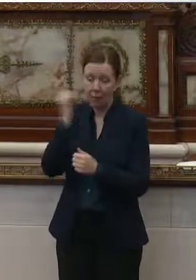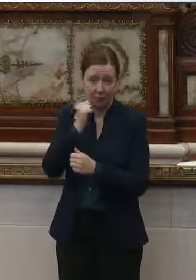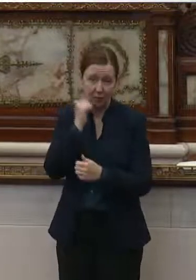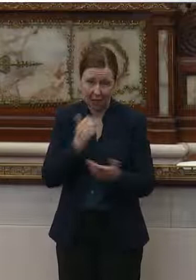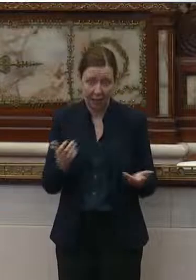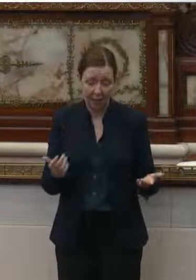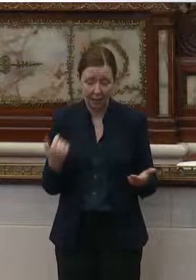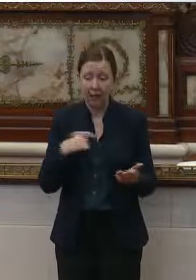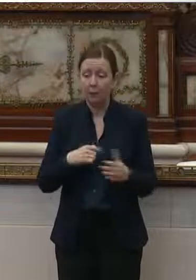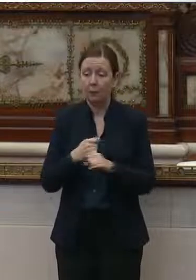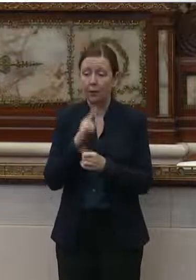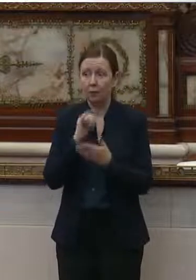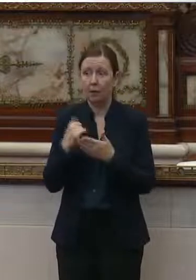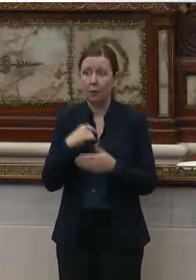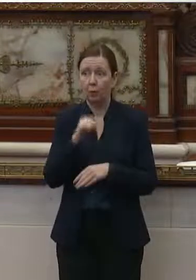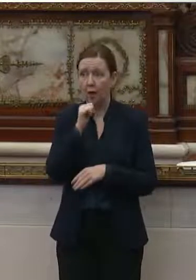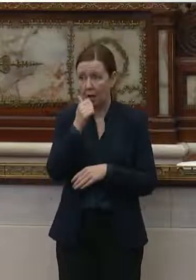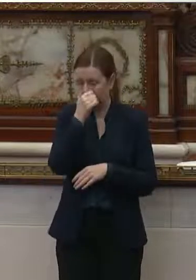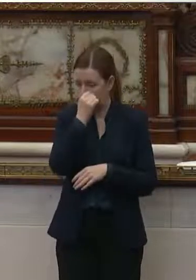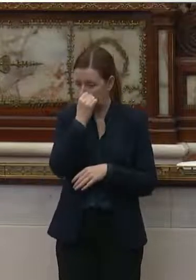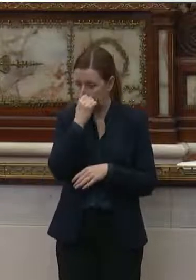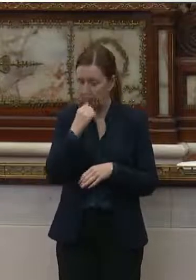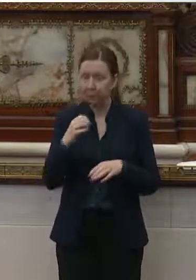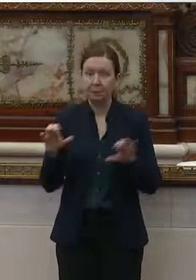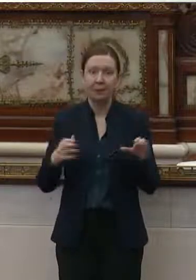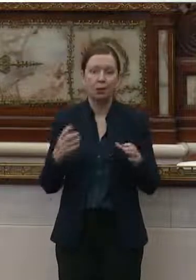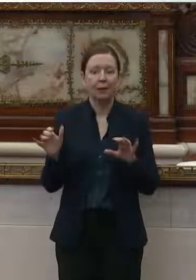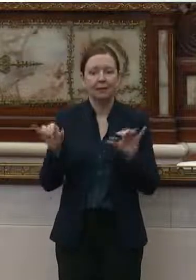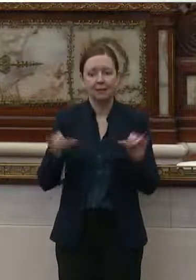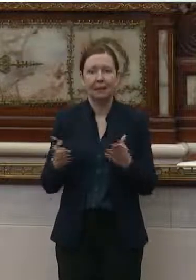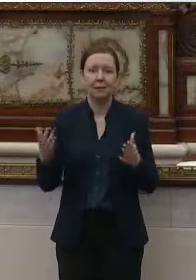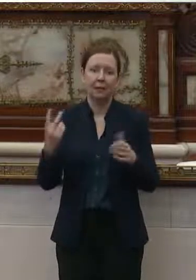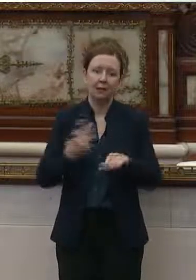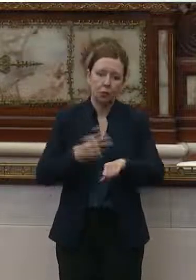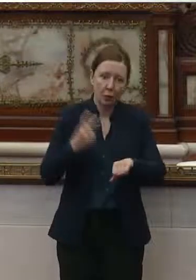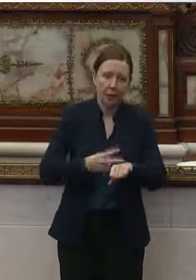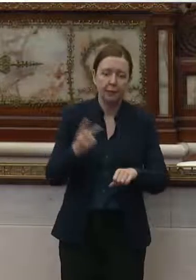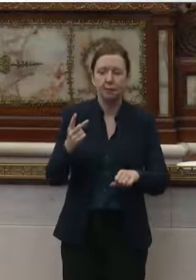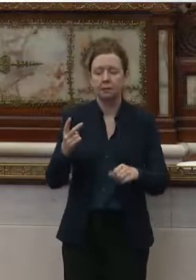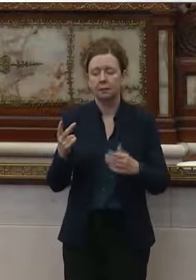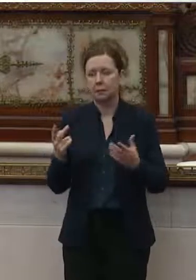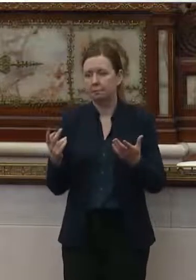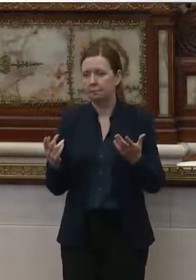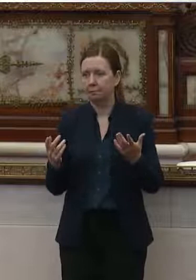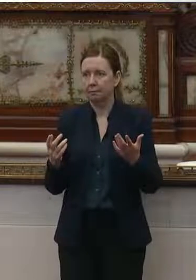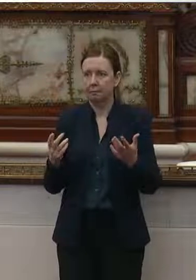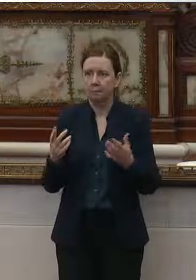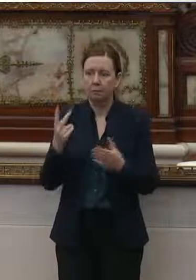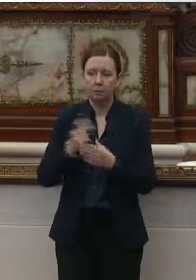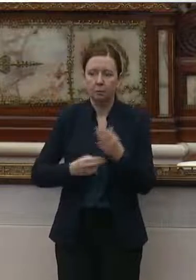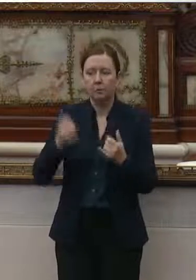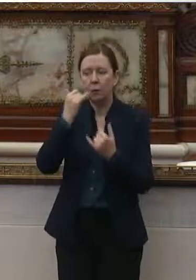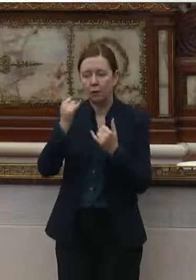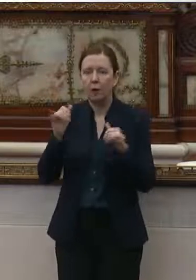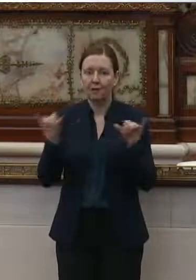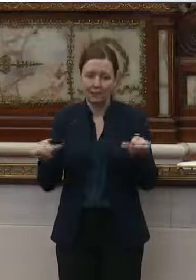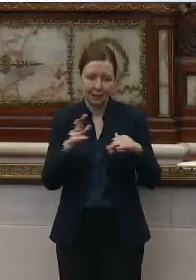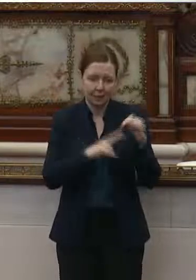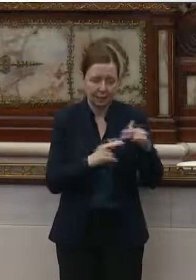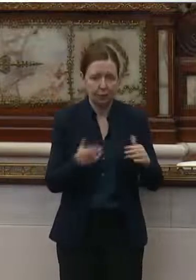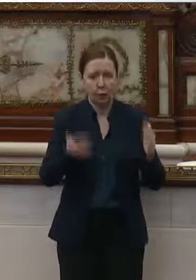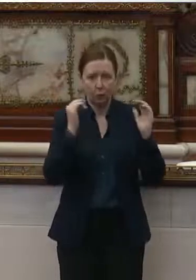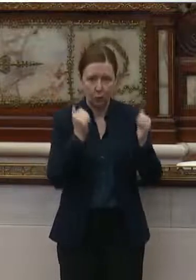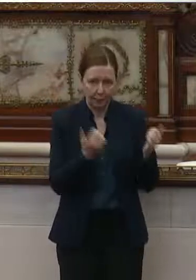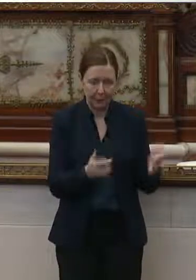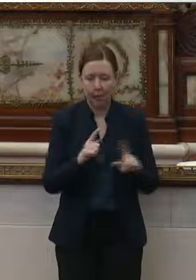basis, and we make sure that we're not duplicating services, that we're not both calling the same facility and overwhelming